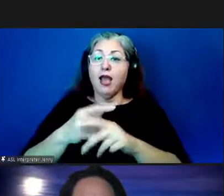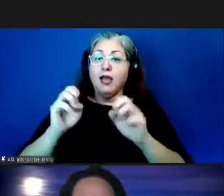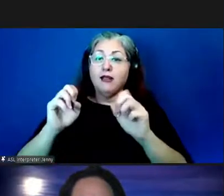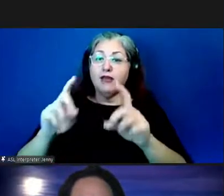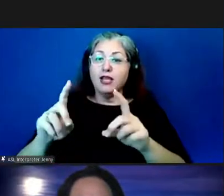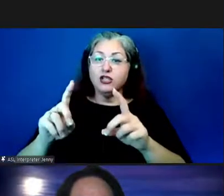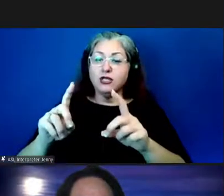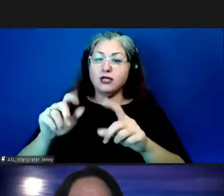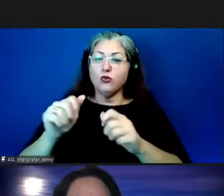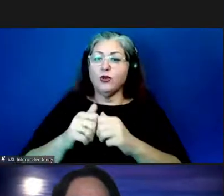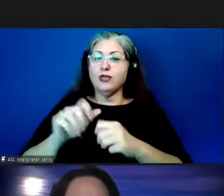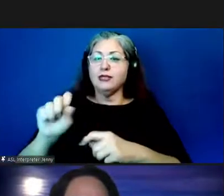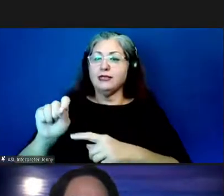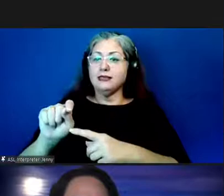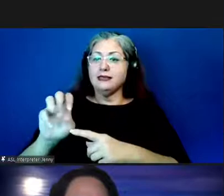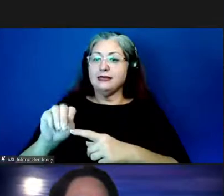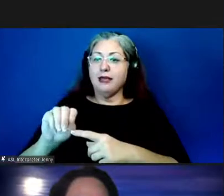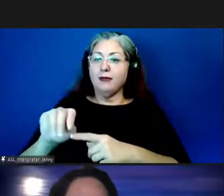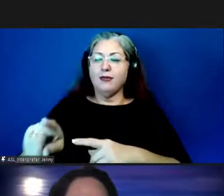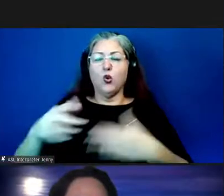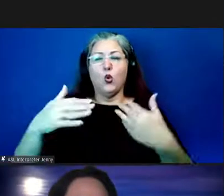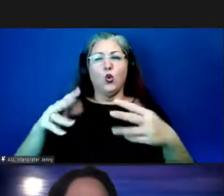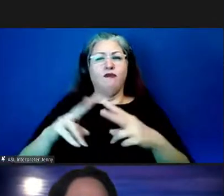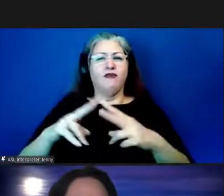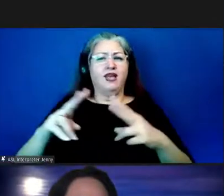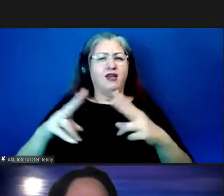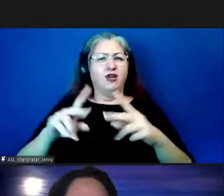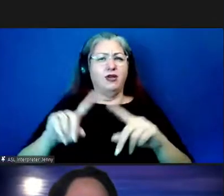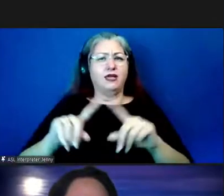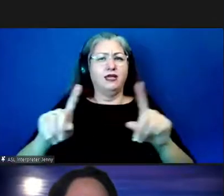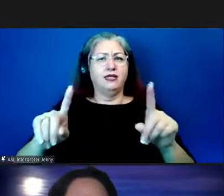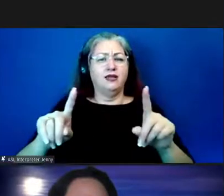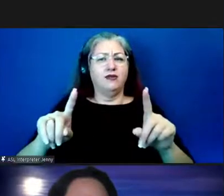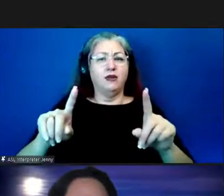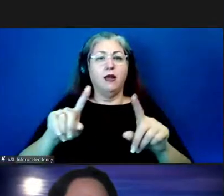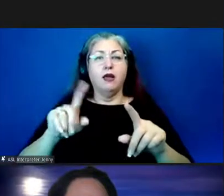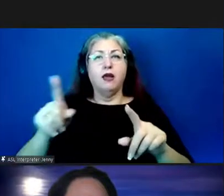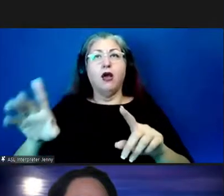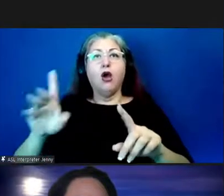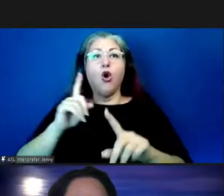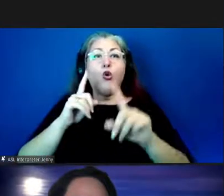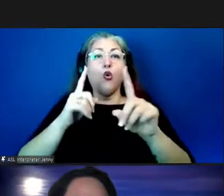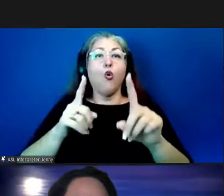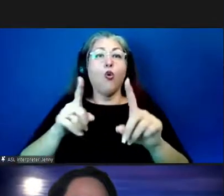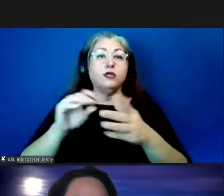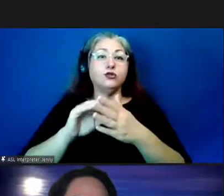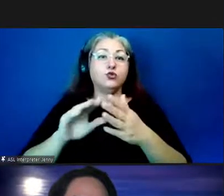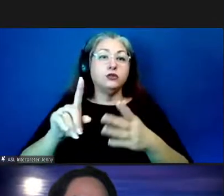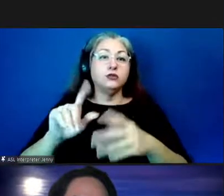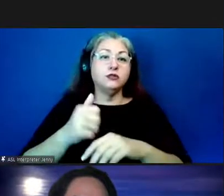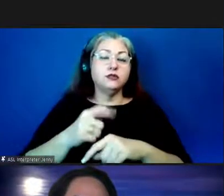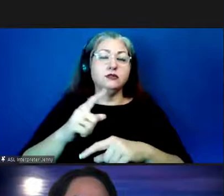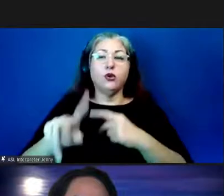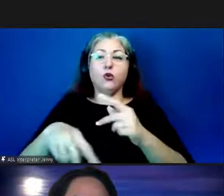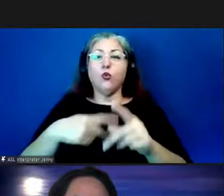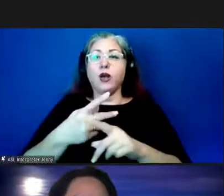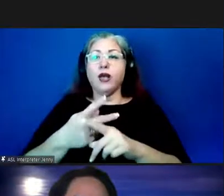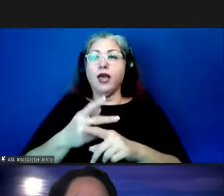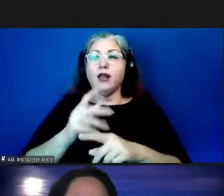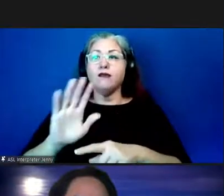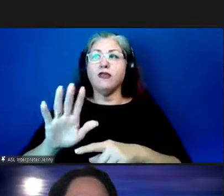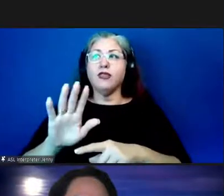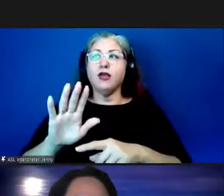the stem education is very different what the other goals that the students have or the other type of the house